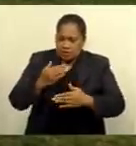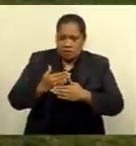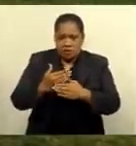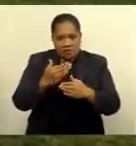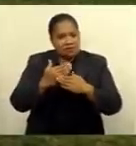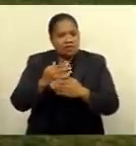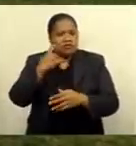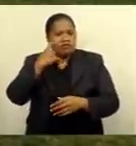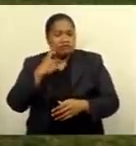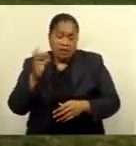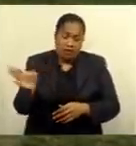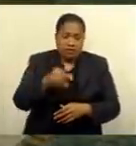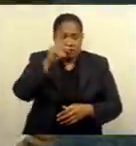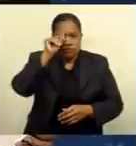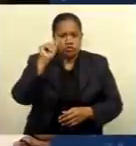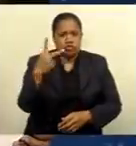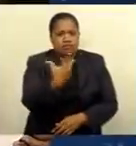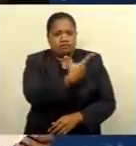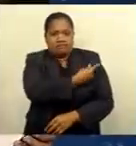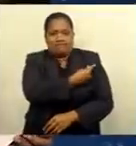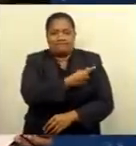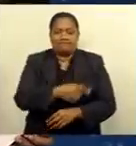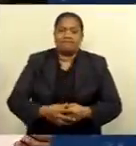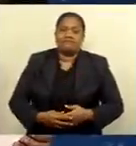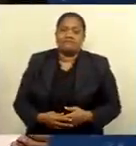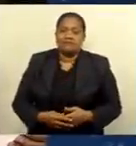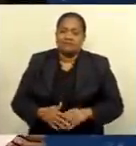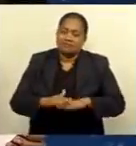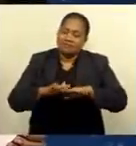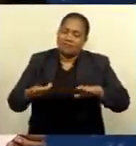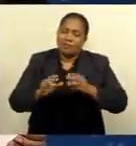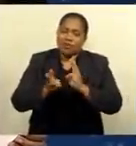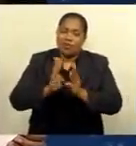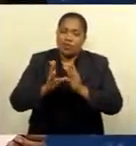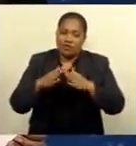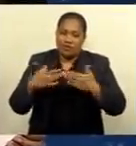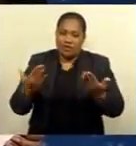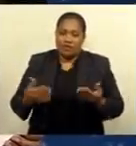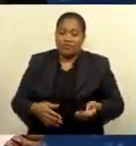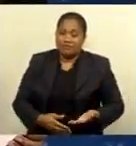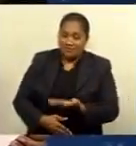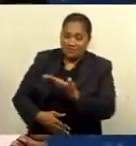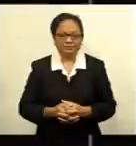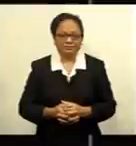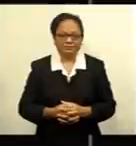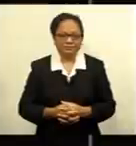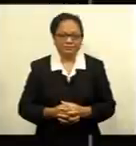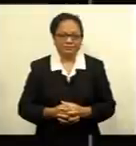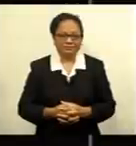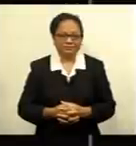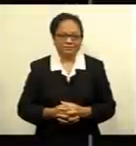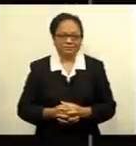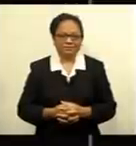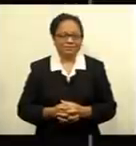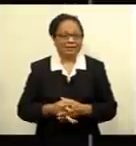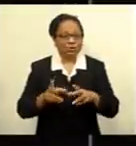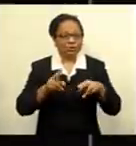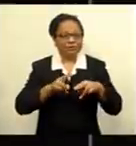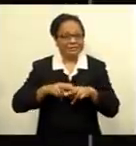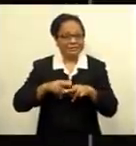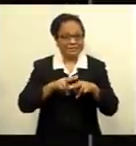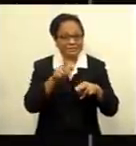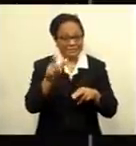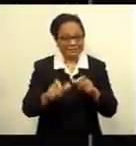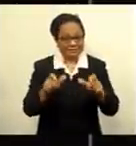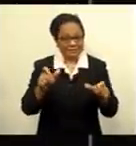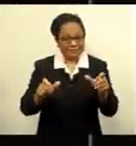all eligible Fijians. That's the weather for now and it's back to Edwin. In Fijian Pulse, we ask